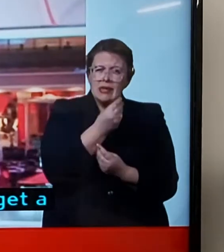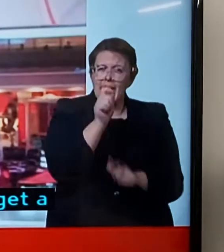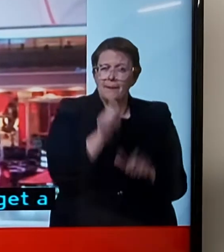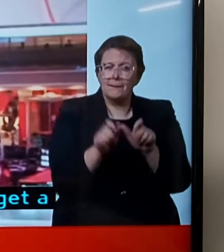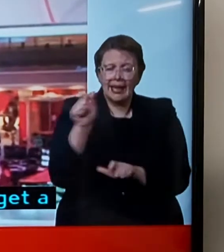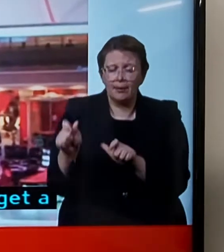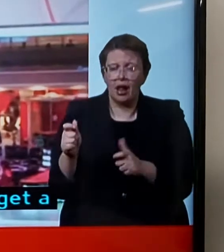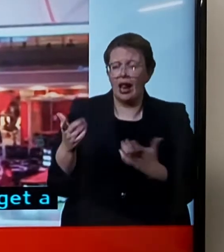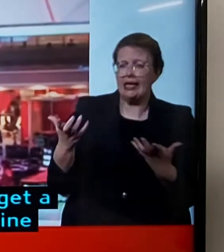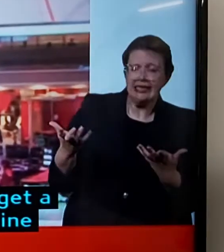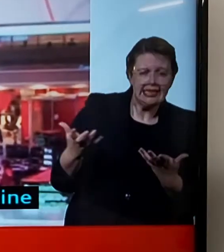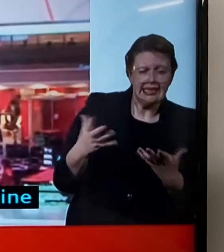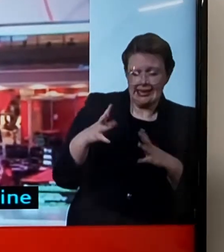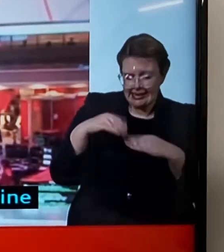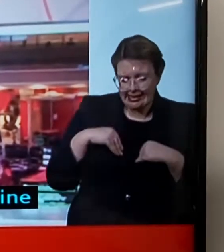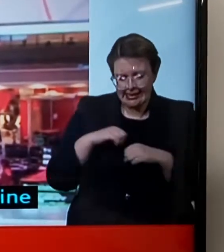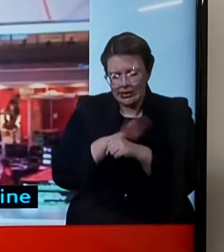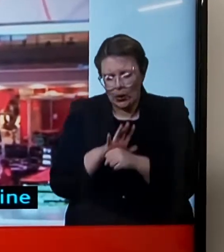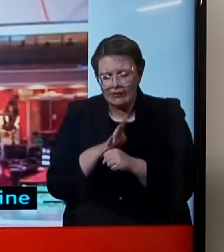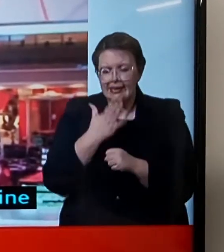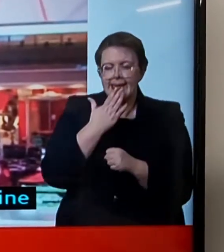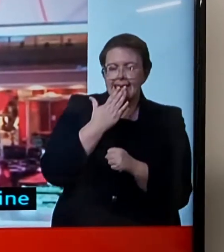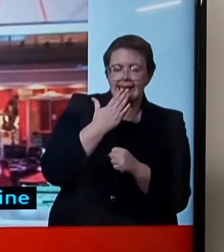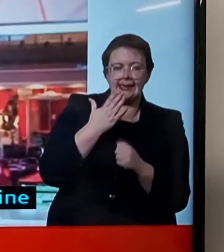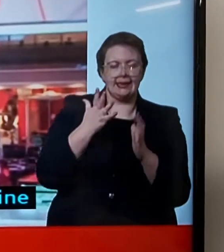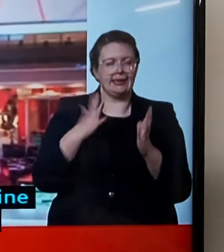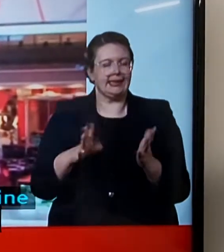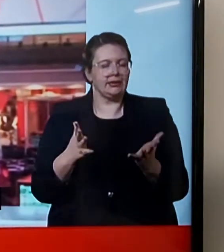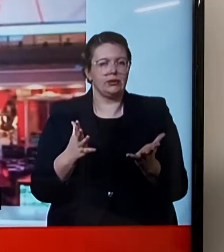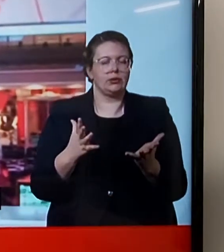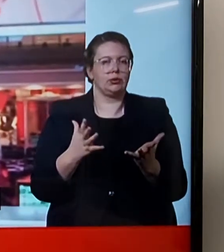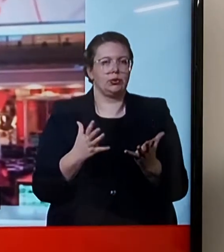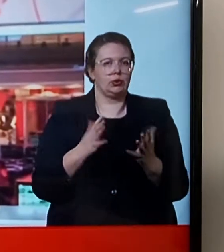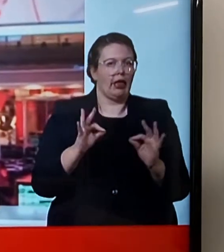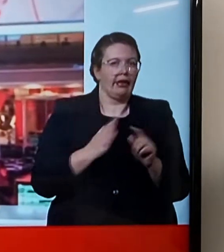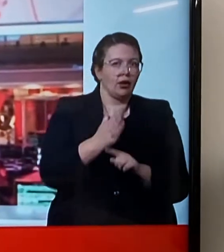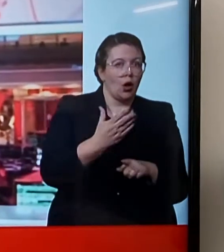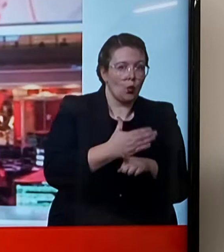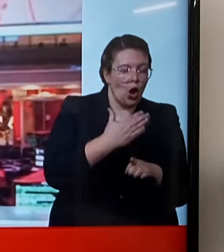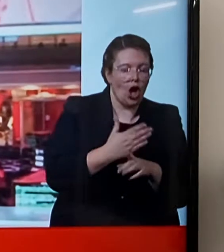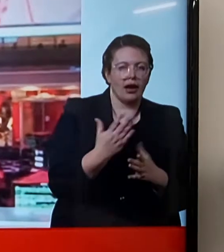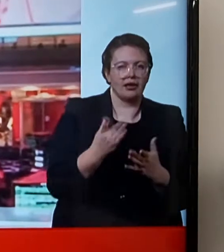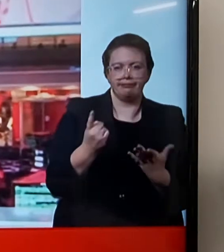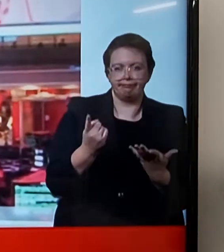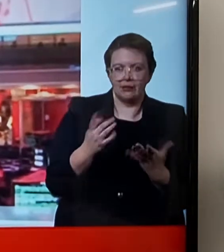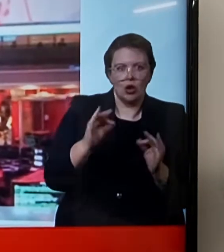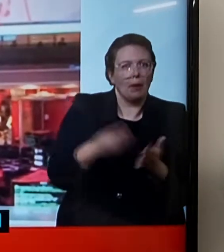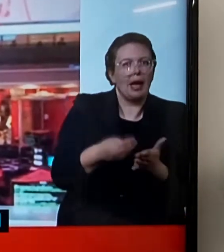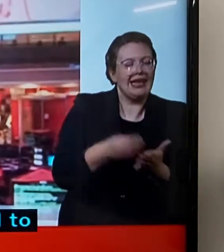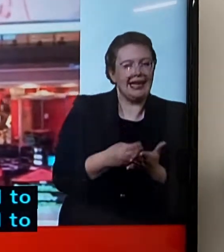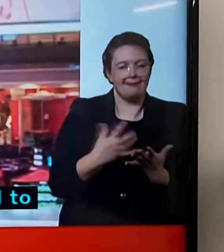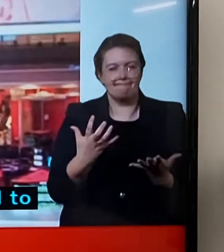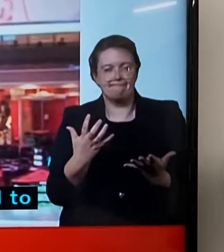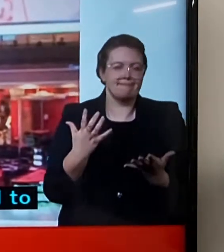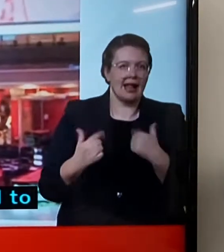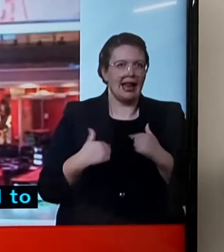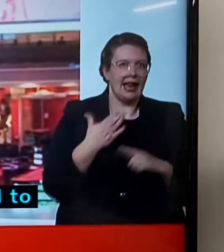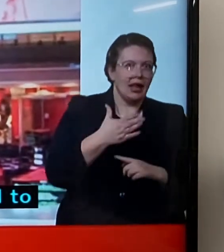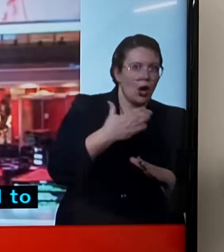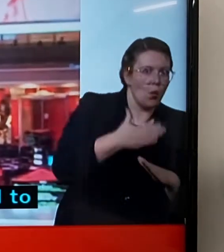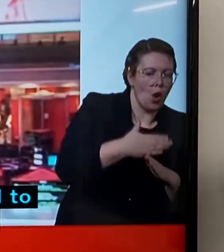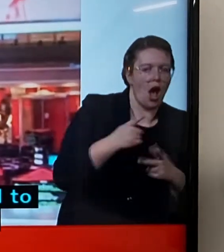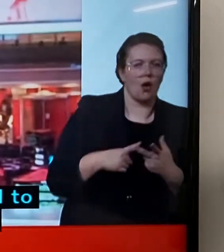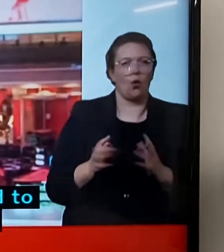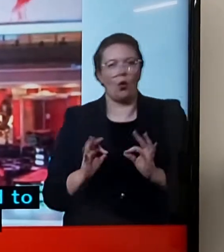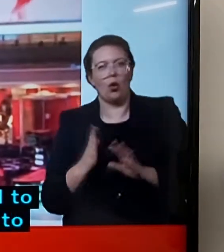everybody is entitled to the £500 payment that is debatable in some circumstances, and if not, aren't you leaving two big holes in our defences,